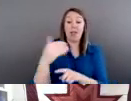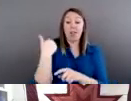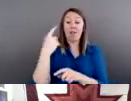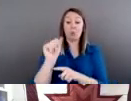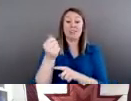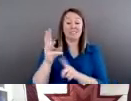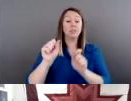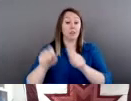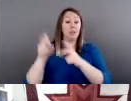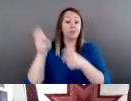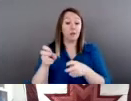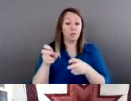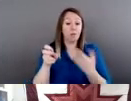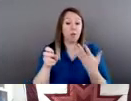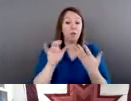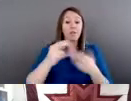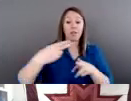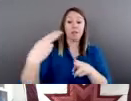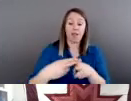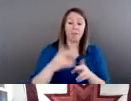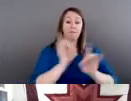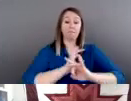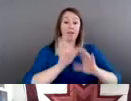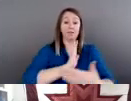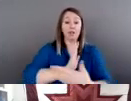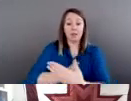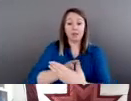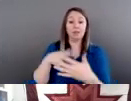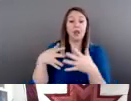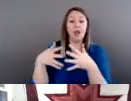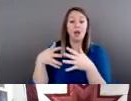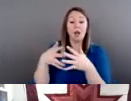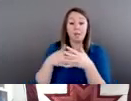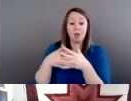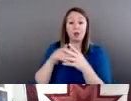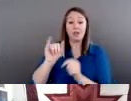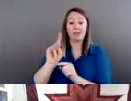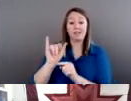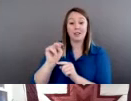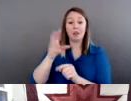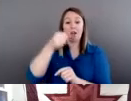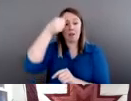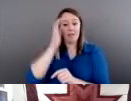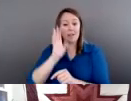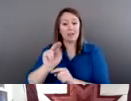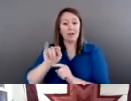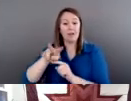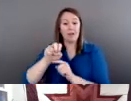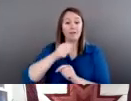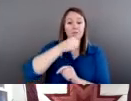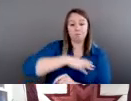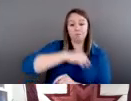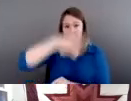report is Violence Against American Indian and Alaska Native Women and Men. So I'm going to share with you